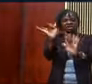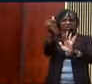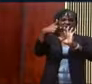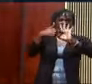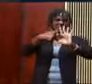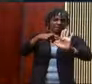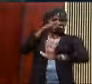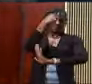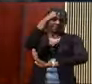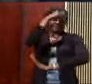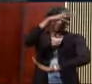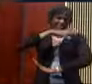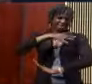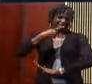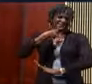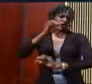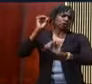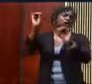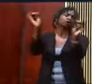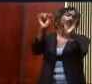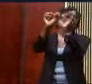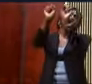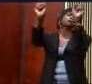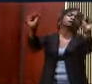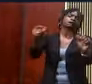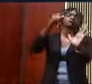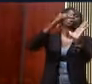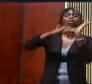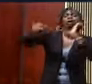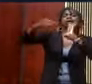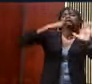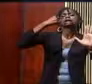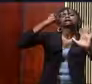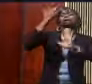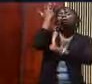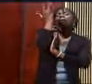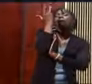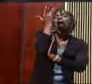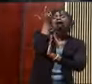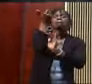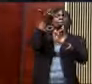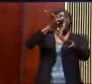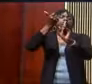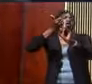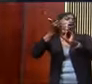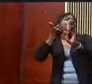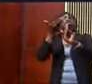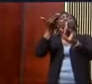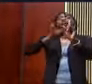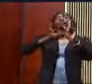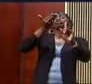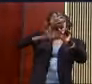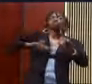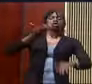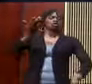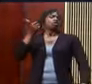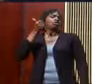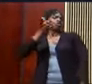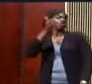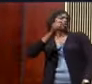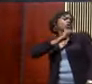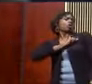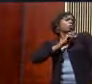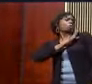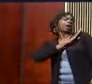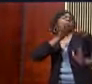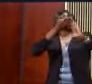no such thing as systemic racism. Why? Because they say, look at Obama. He became president. Look